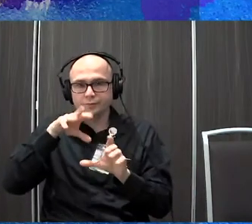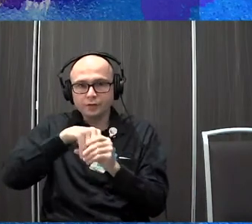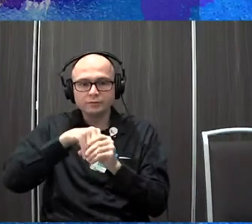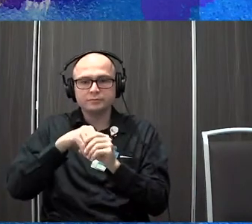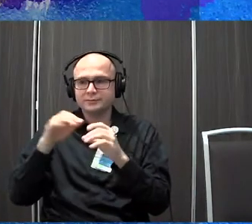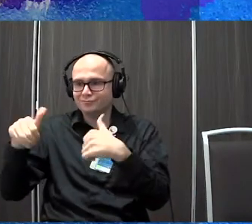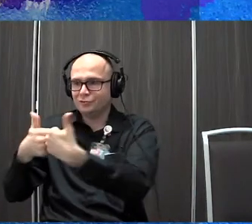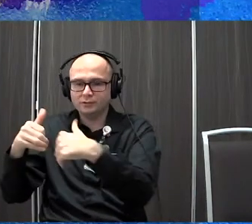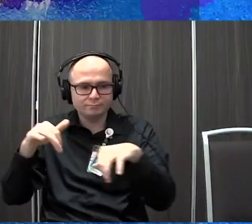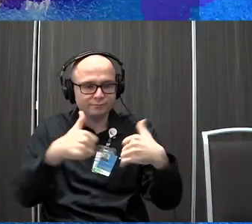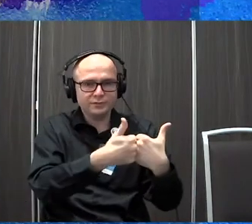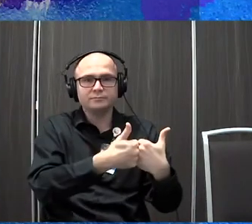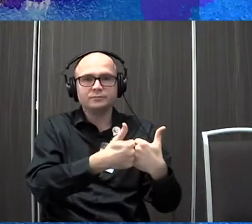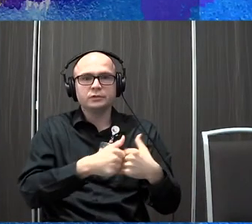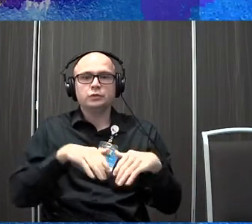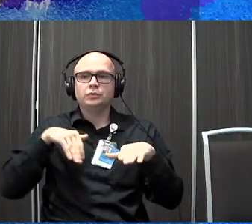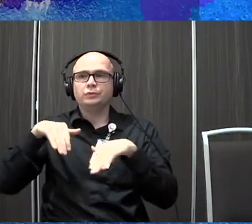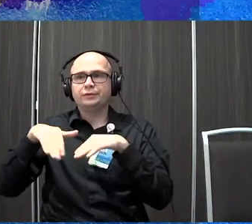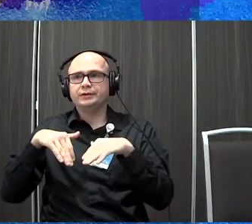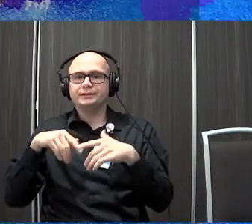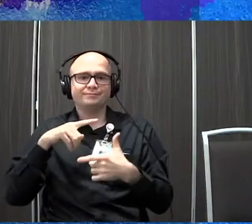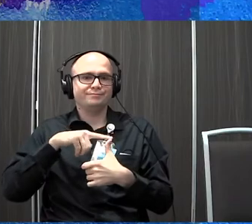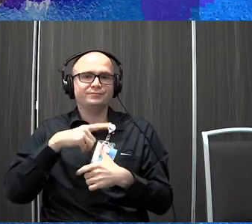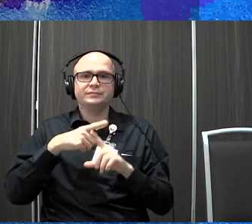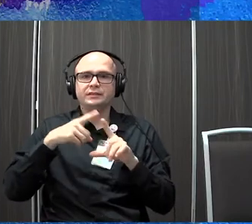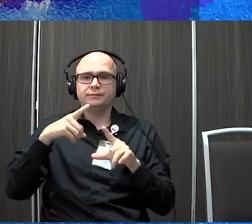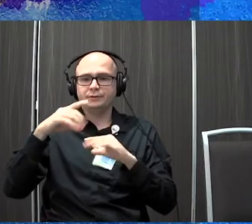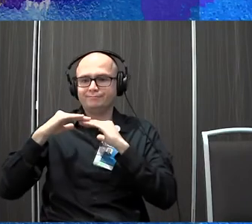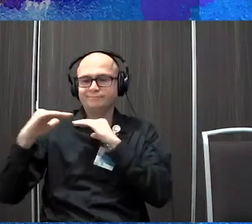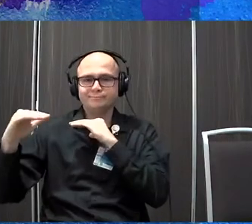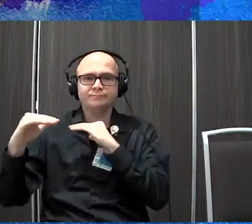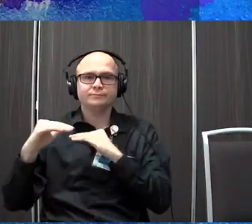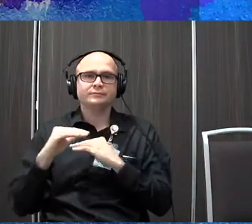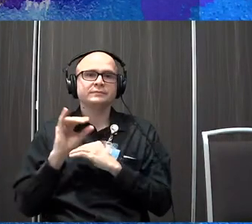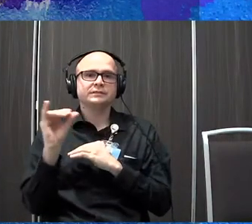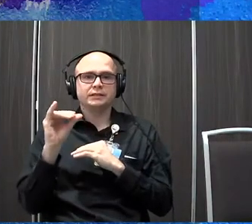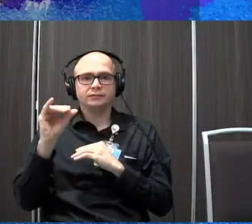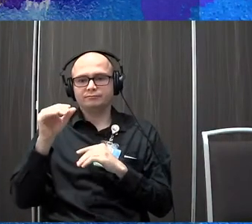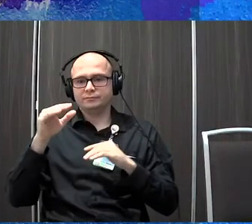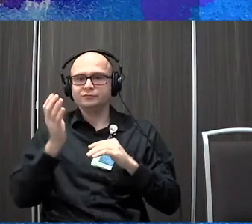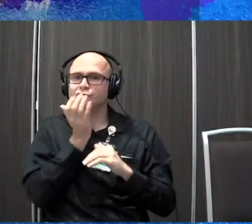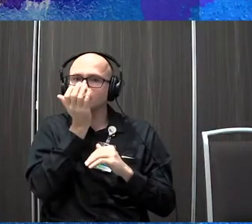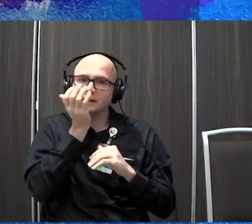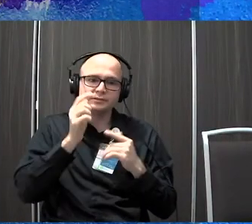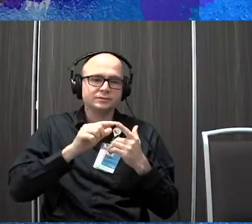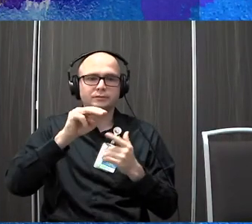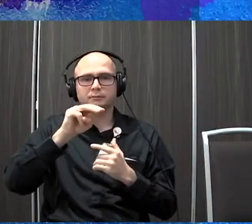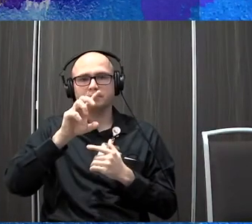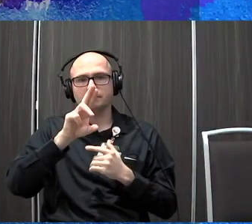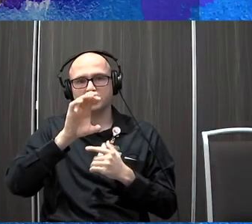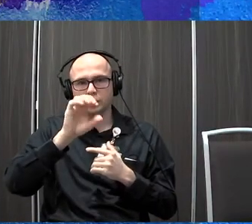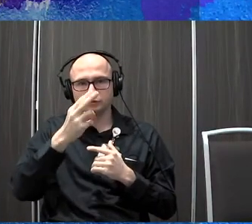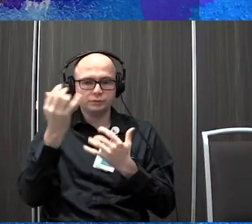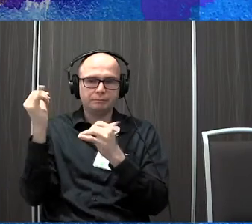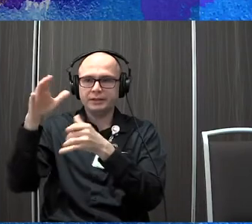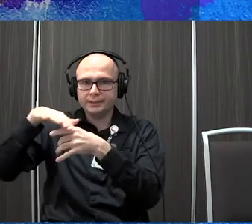in those environments. So walking on different surfaces, um, particularly uneven ground, grass, mulch, you know, being at the playground,